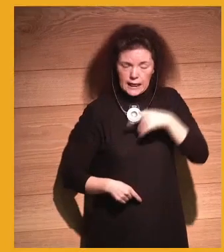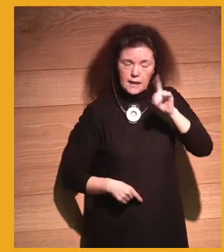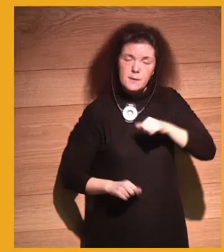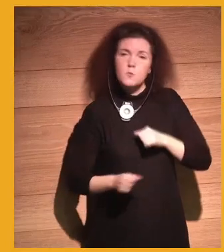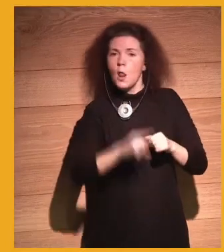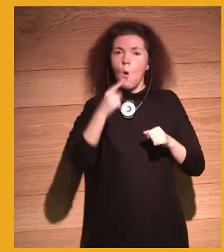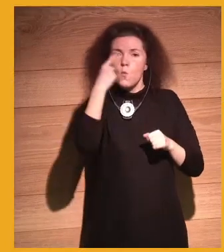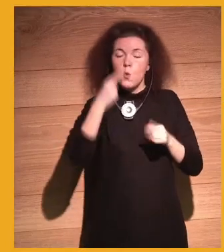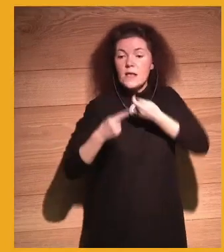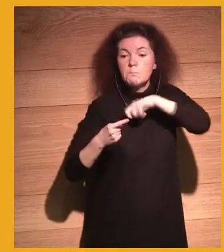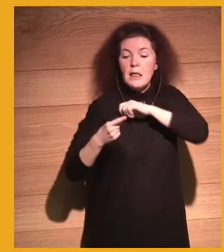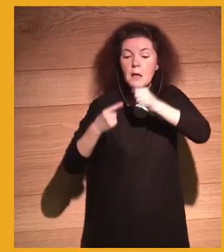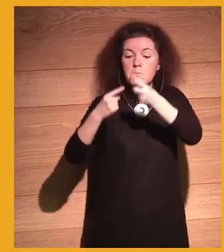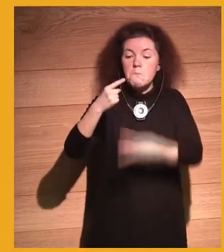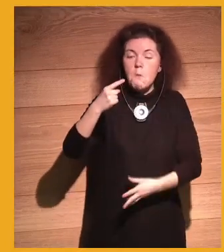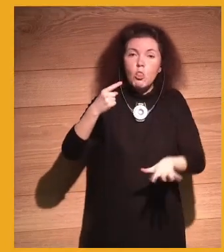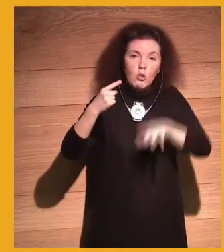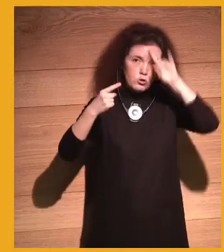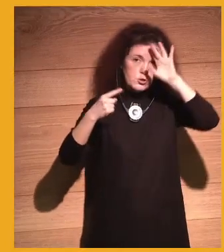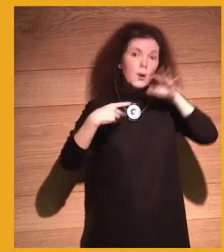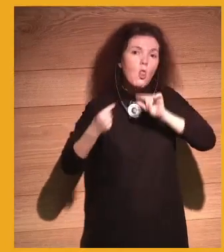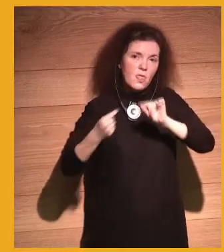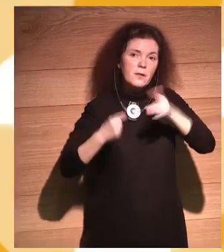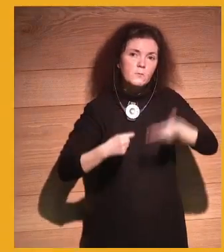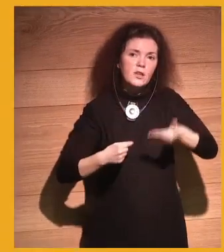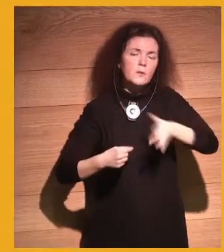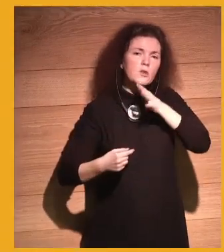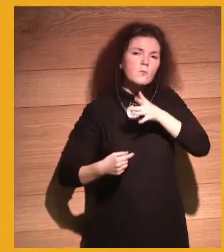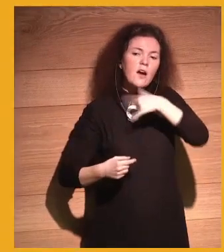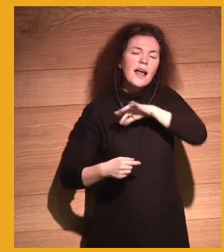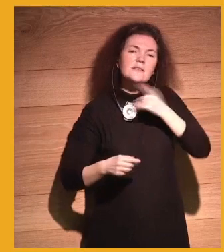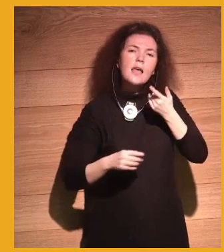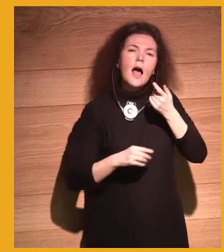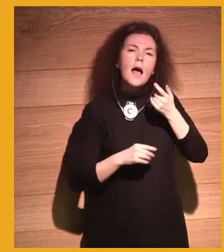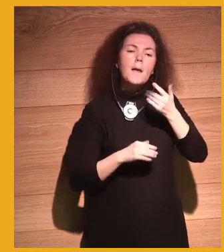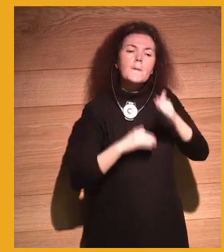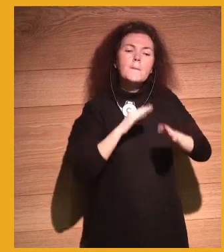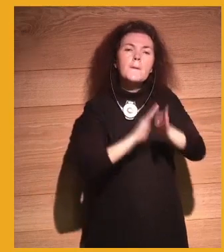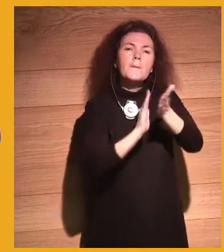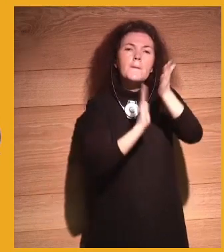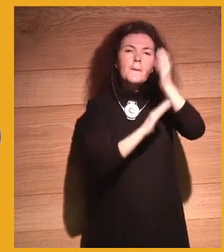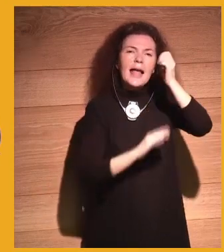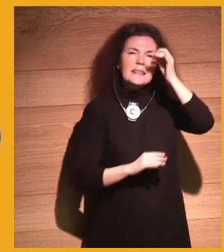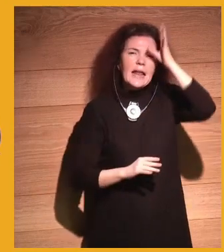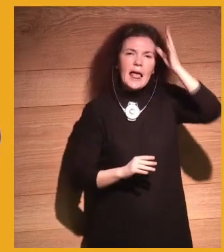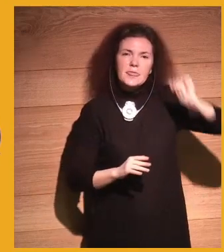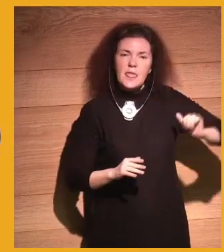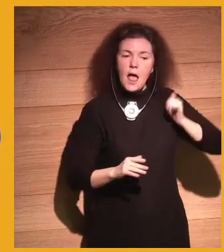is a huge conversation because we're going to what's called an intelligence explosion. A machine that can do anything.